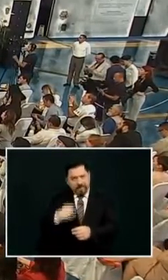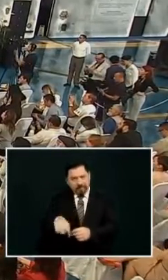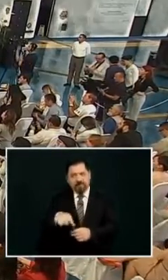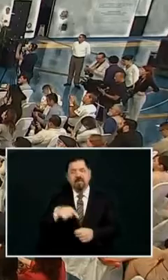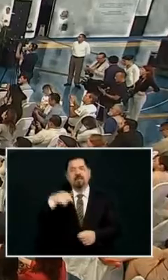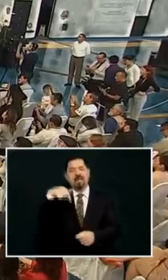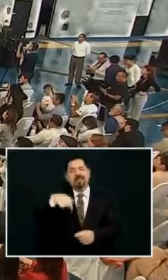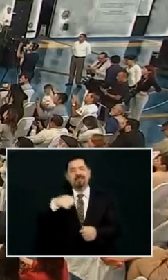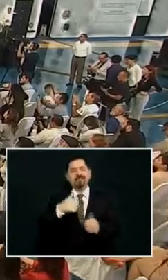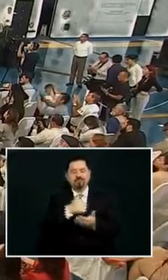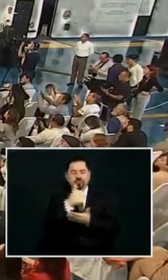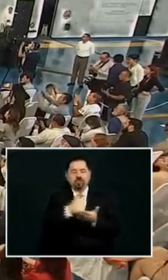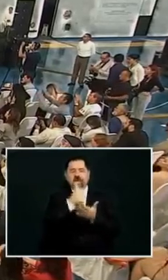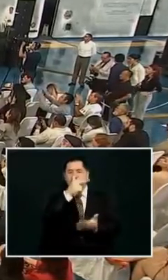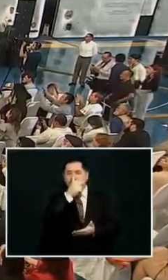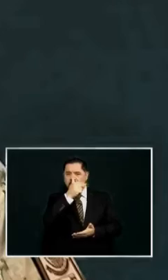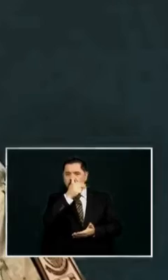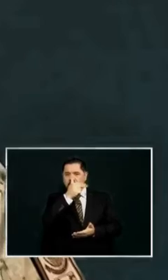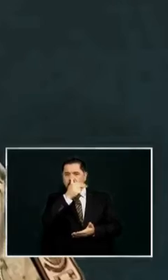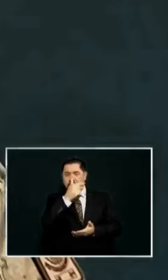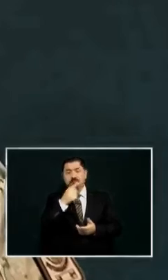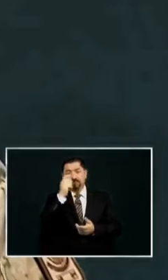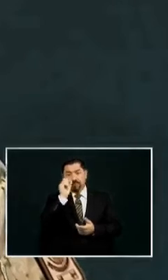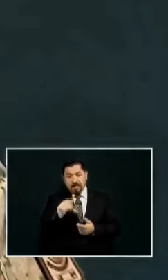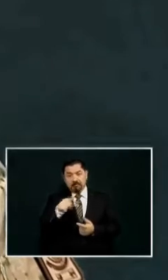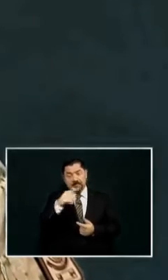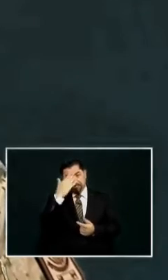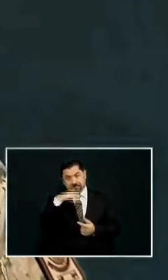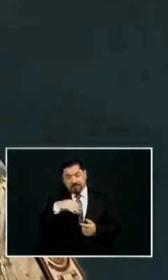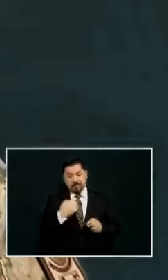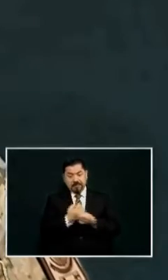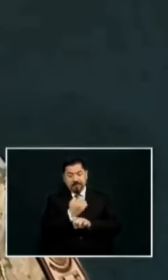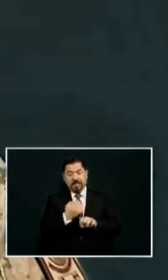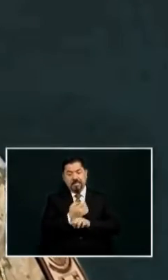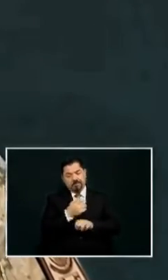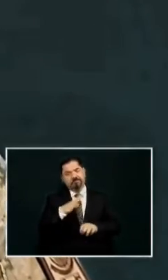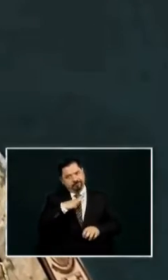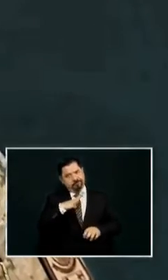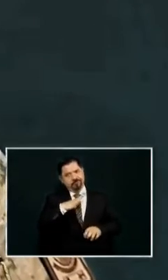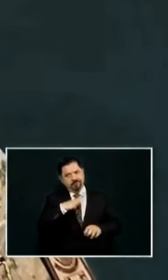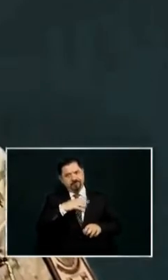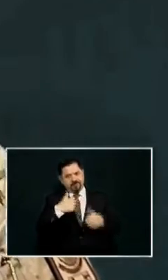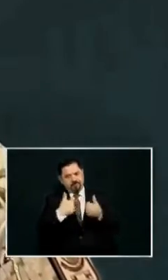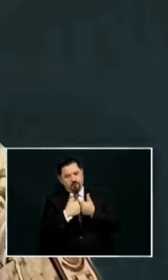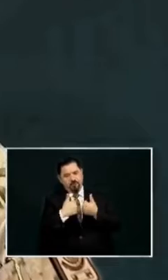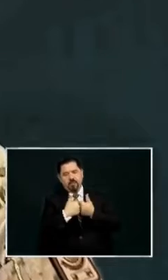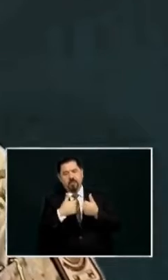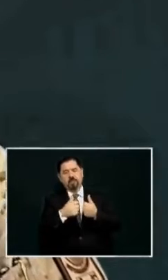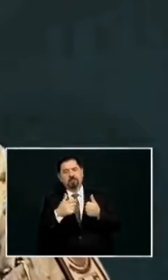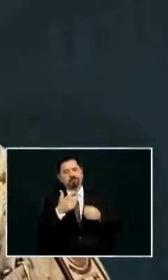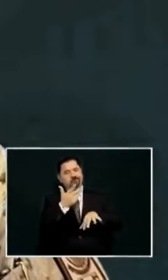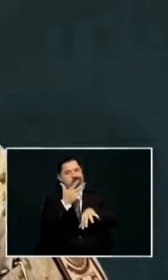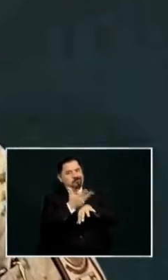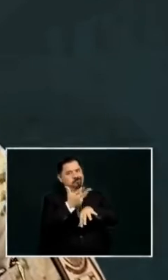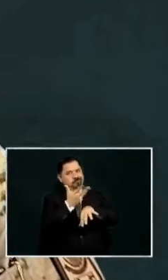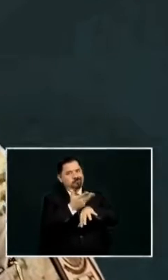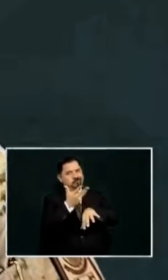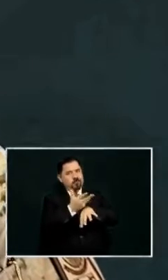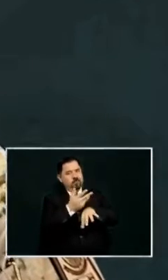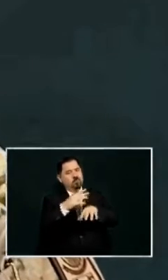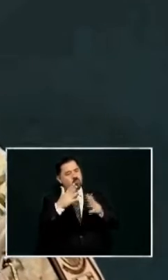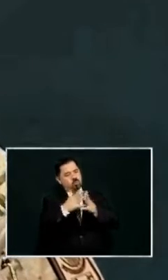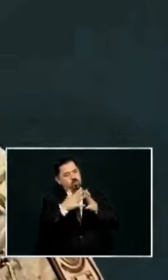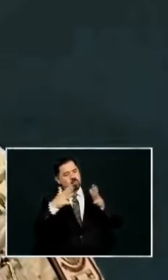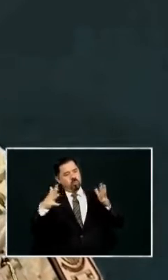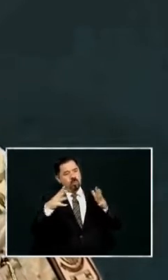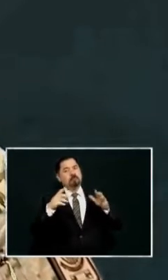which has an extensive interaction with the u.s